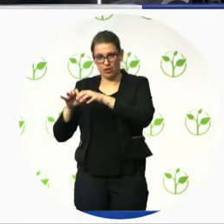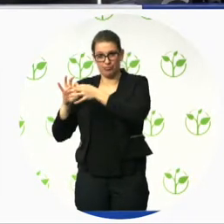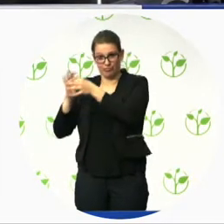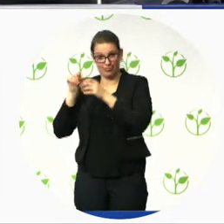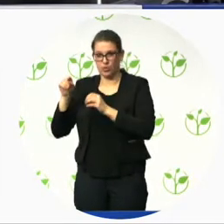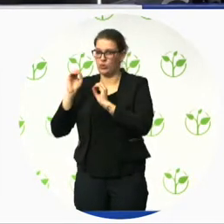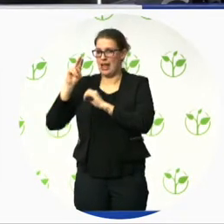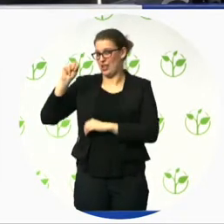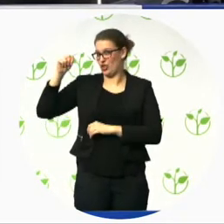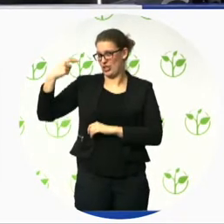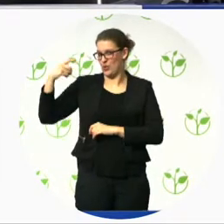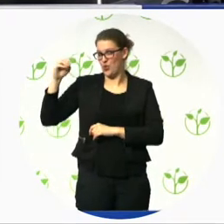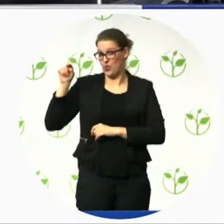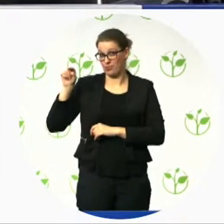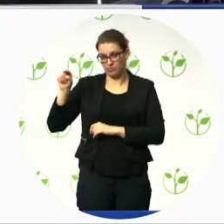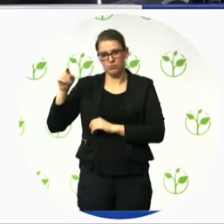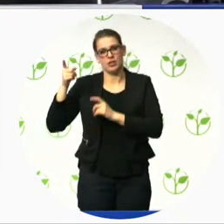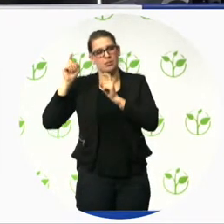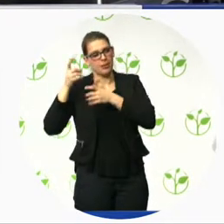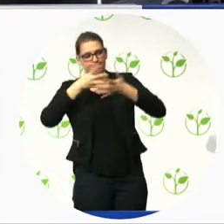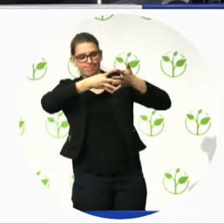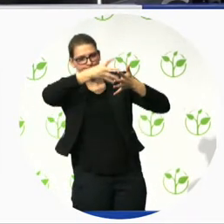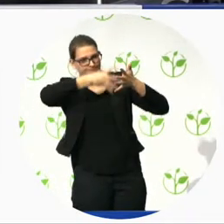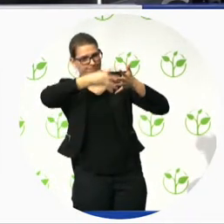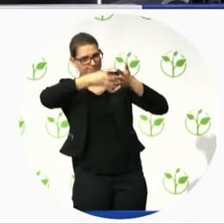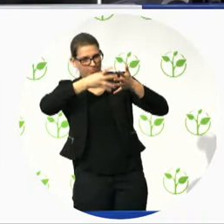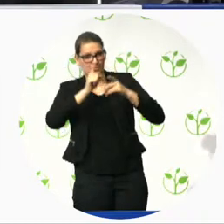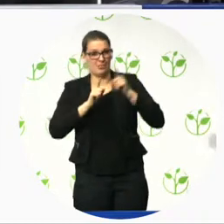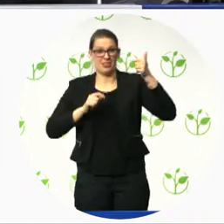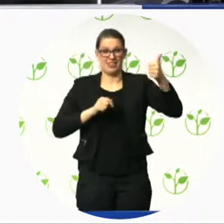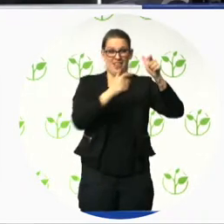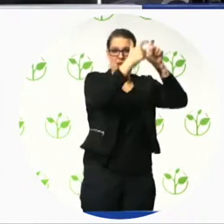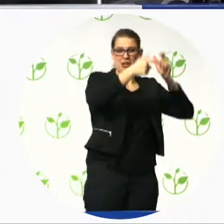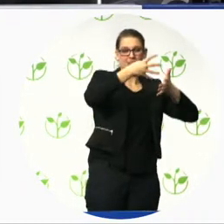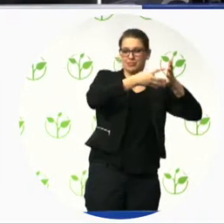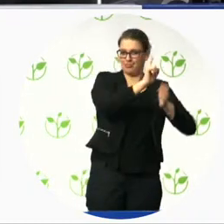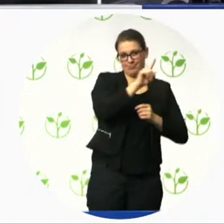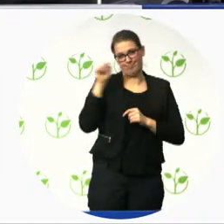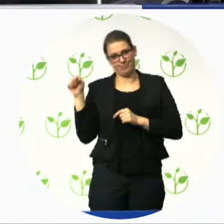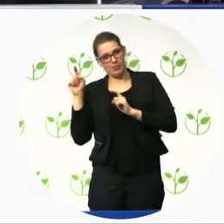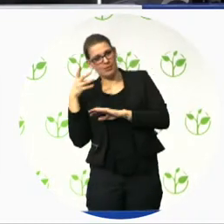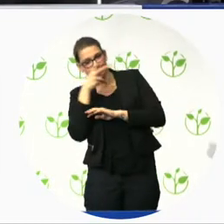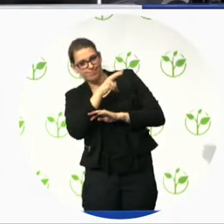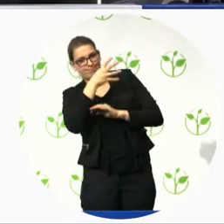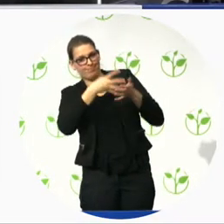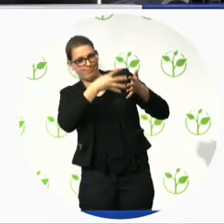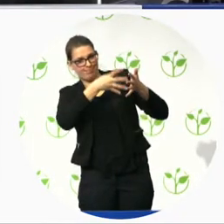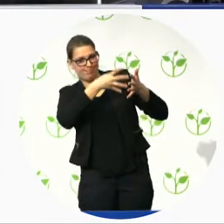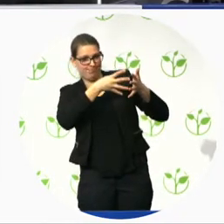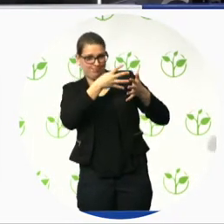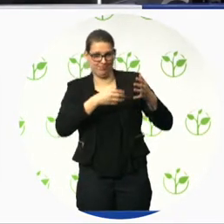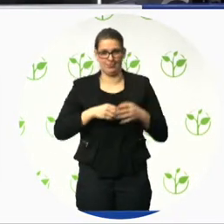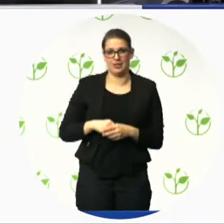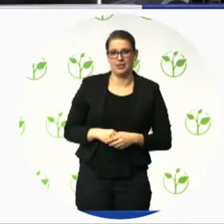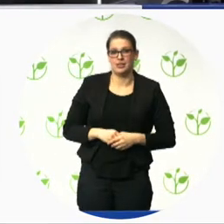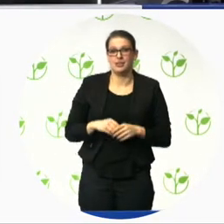here in Austria. It's an umbrella organization of organizations and companies working in